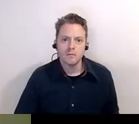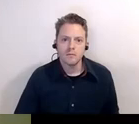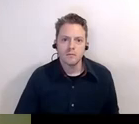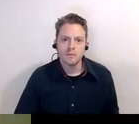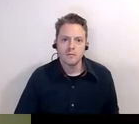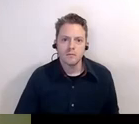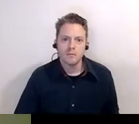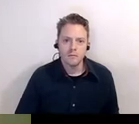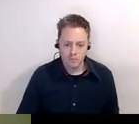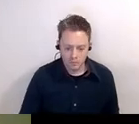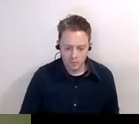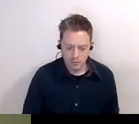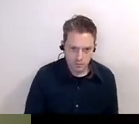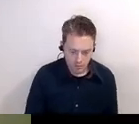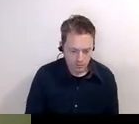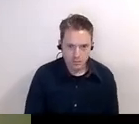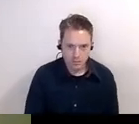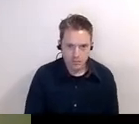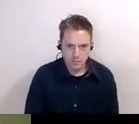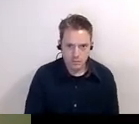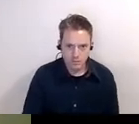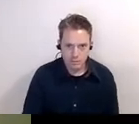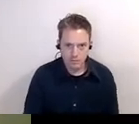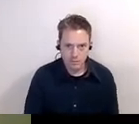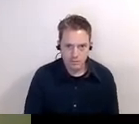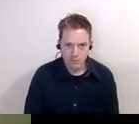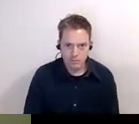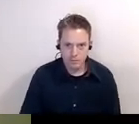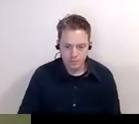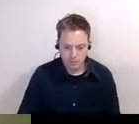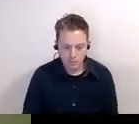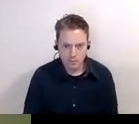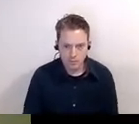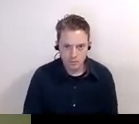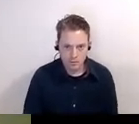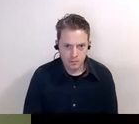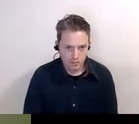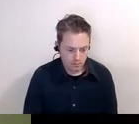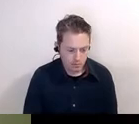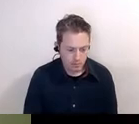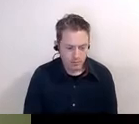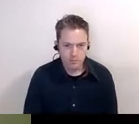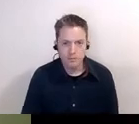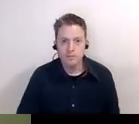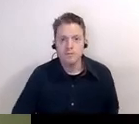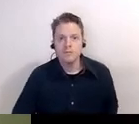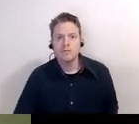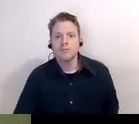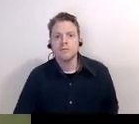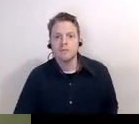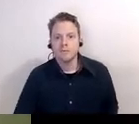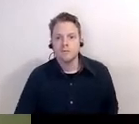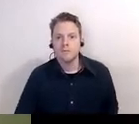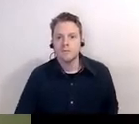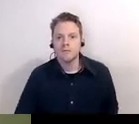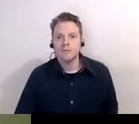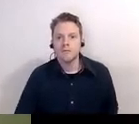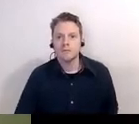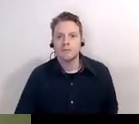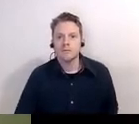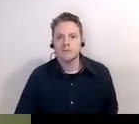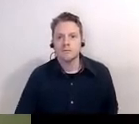corcoran street over to meet up with foster street so that where you see the word hotel down there and that front portico